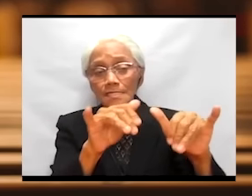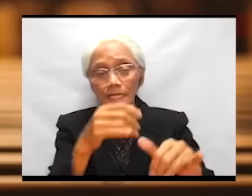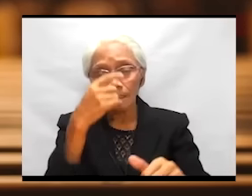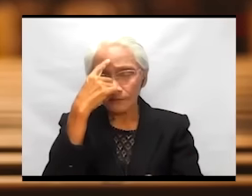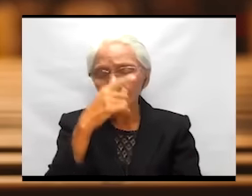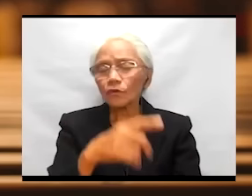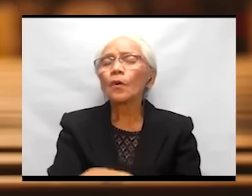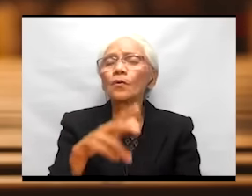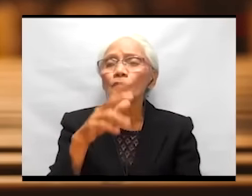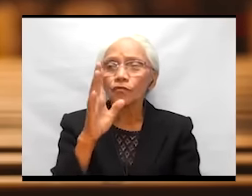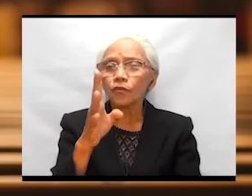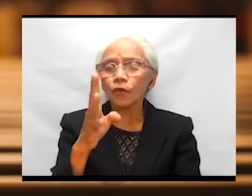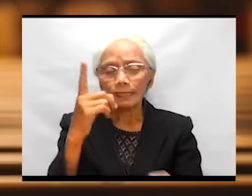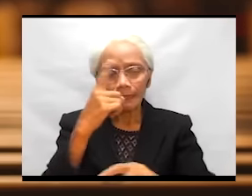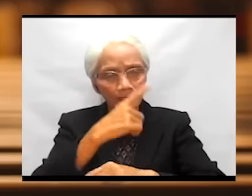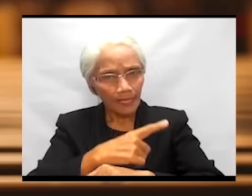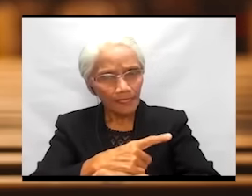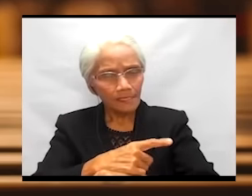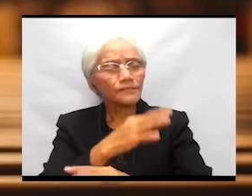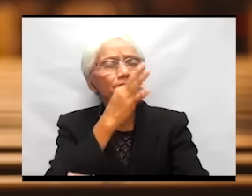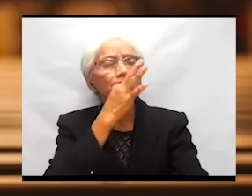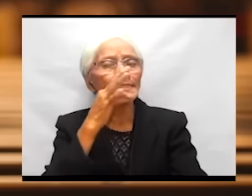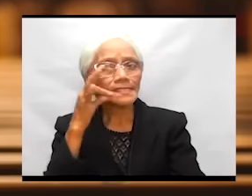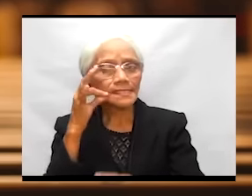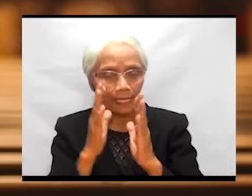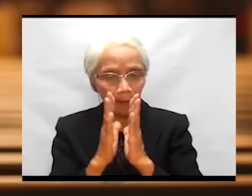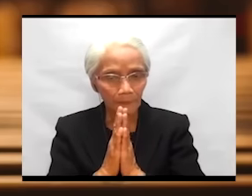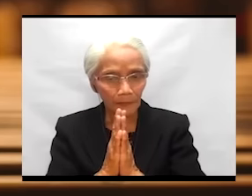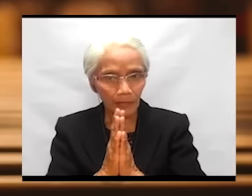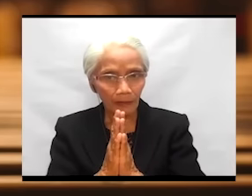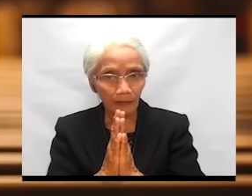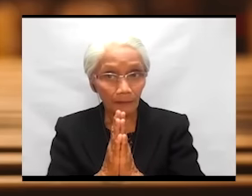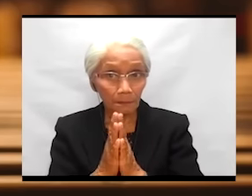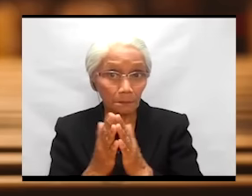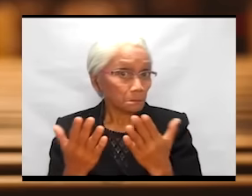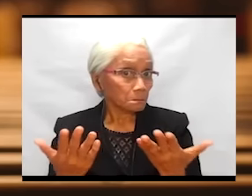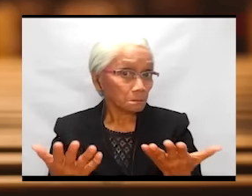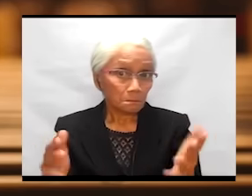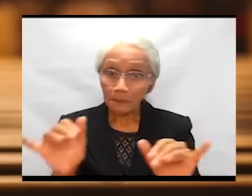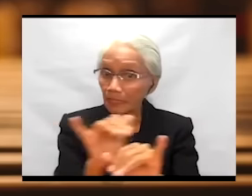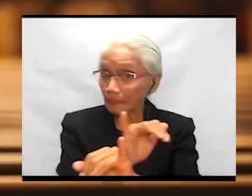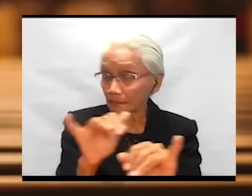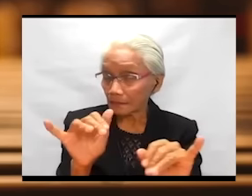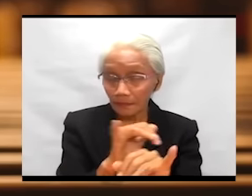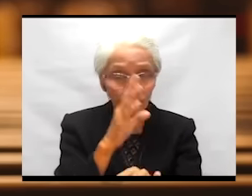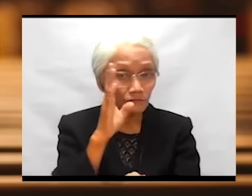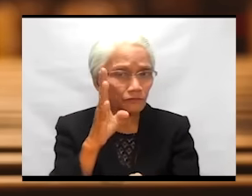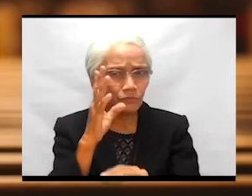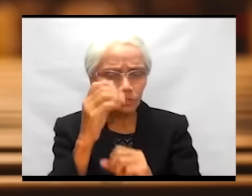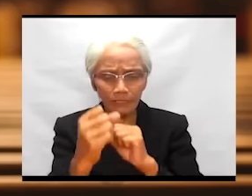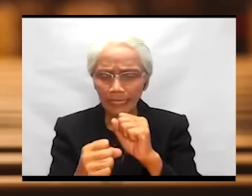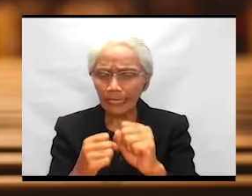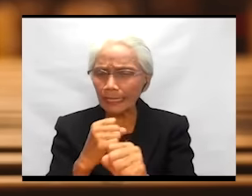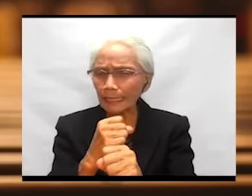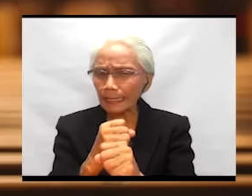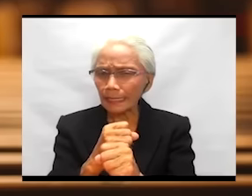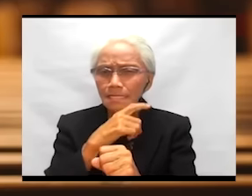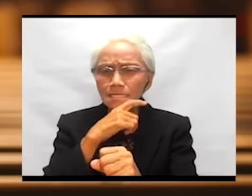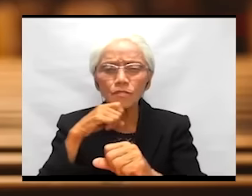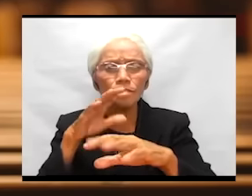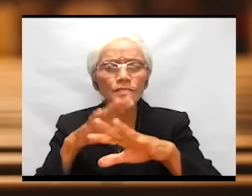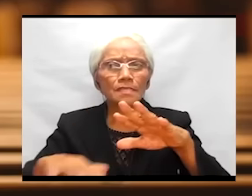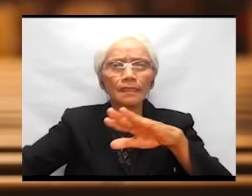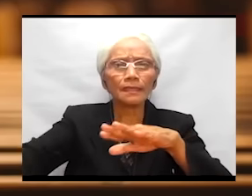40 days in fasting and prayer. Just like the 40 years in the